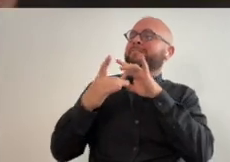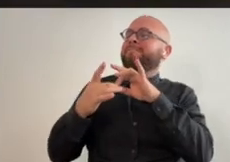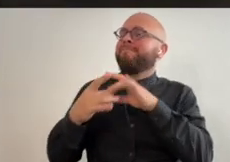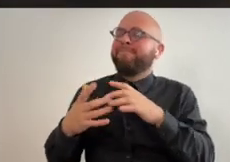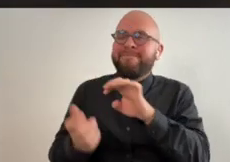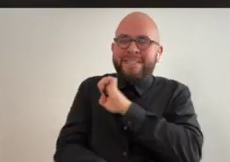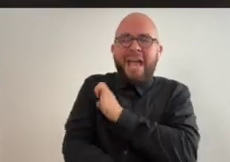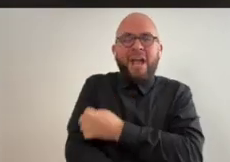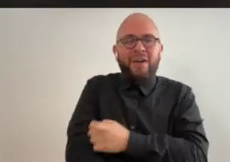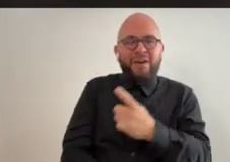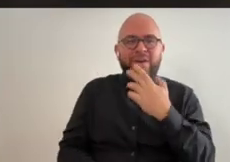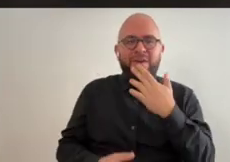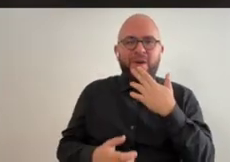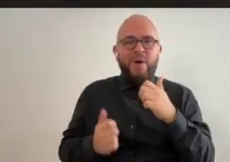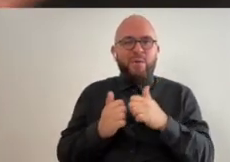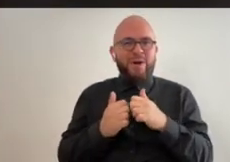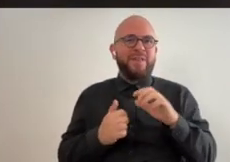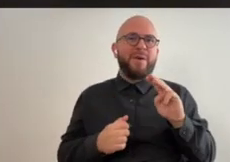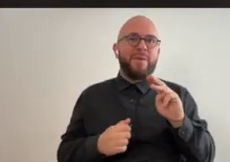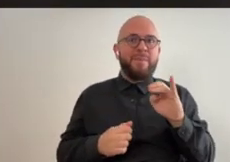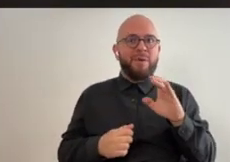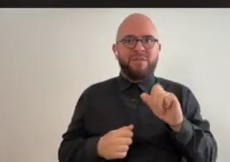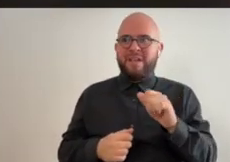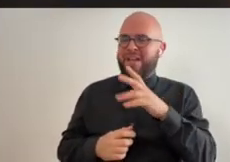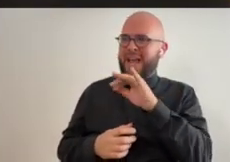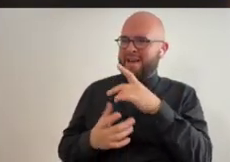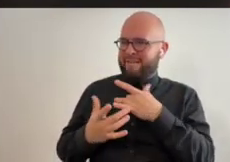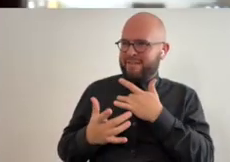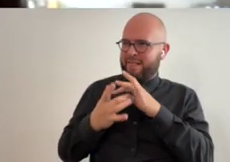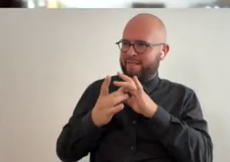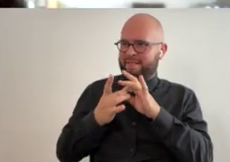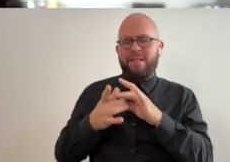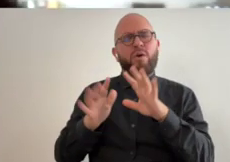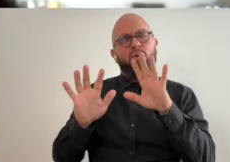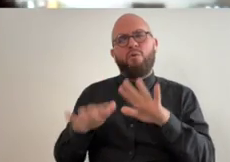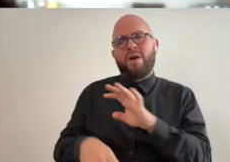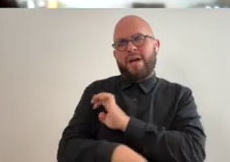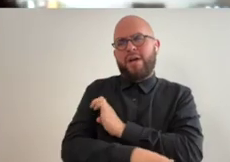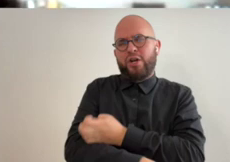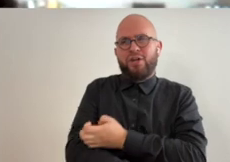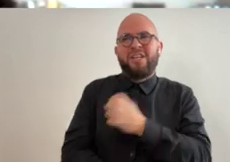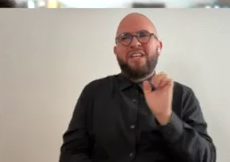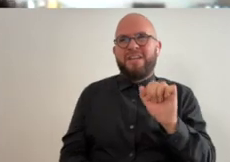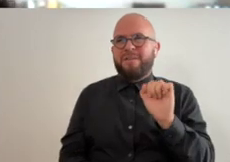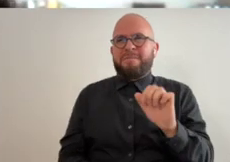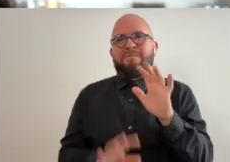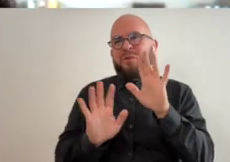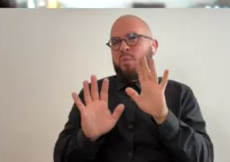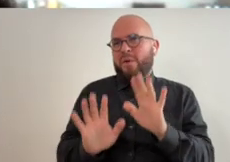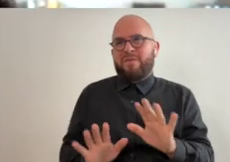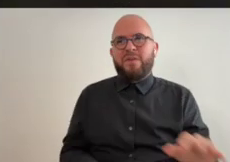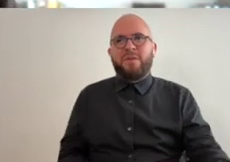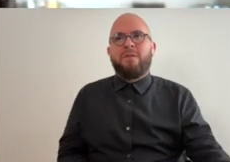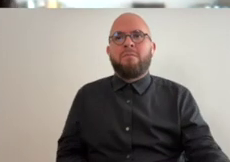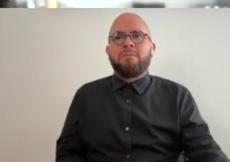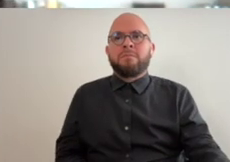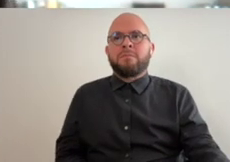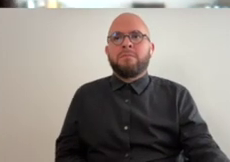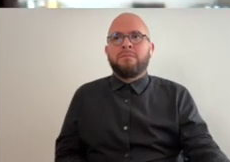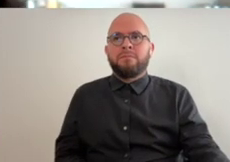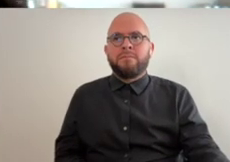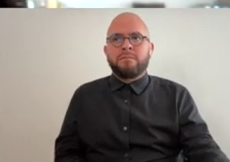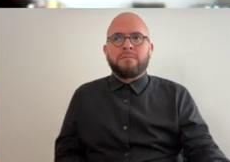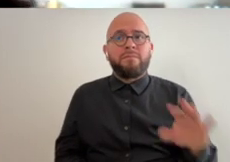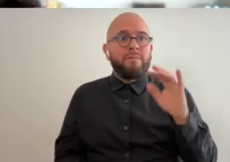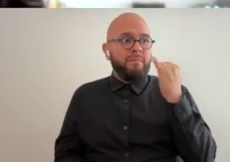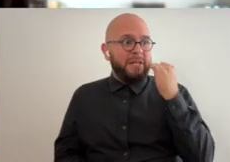energy you have when you play music with the crowd that sync gets gets is really wonderful to have so